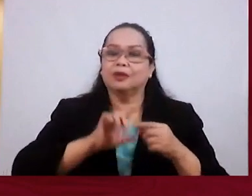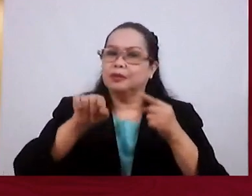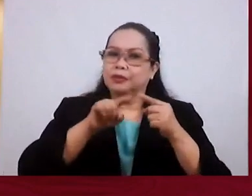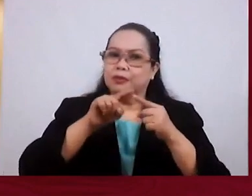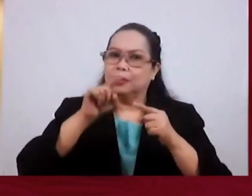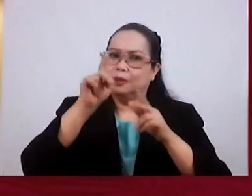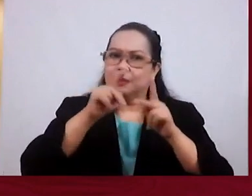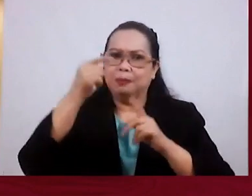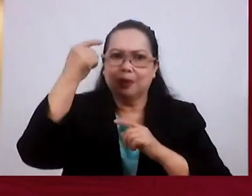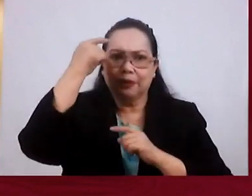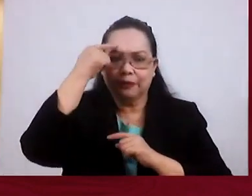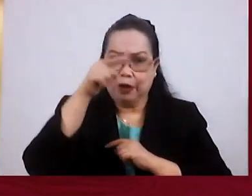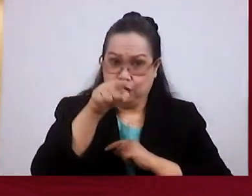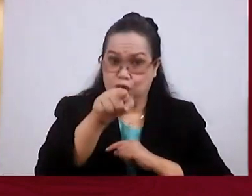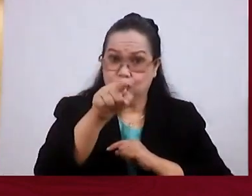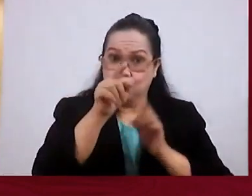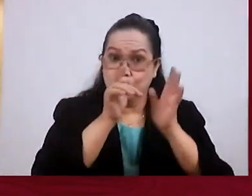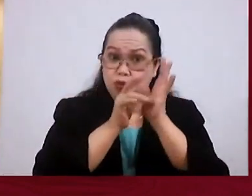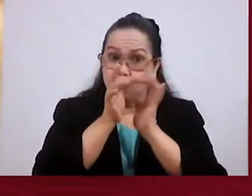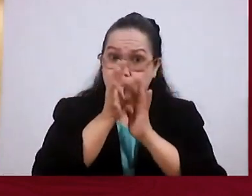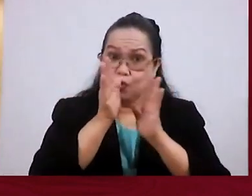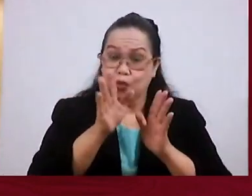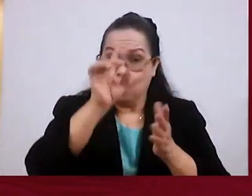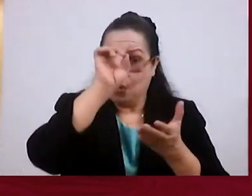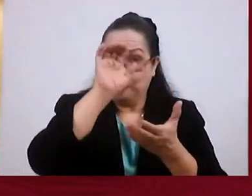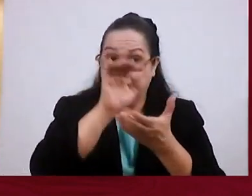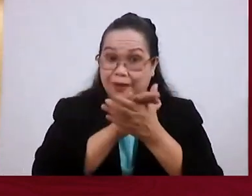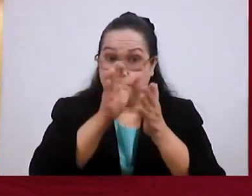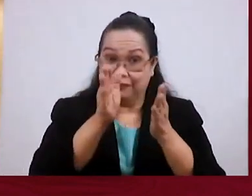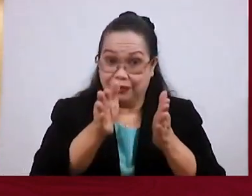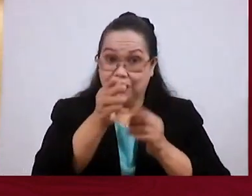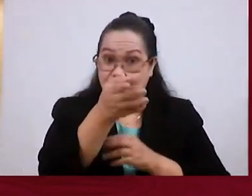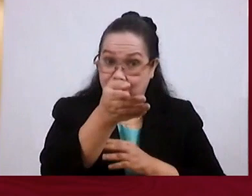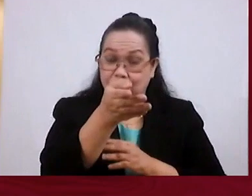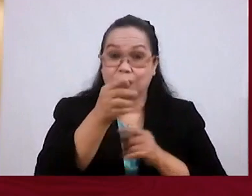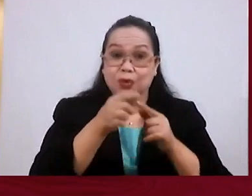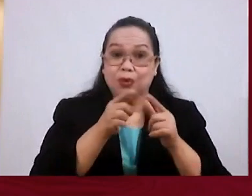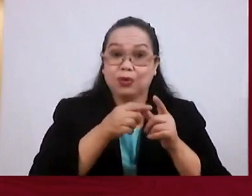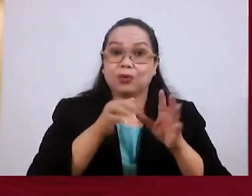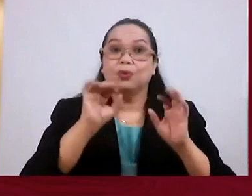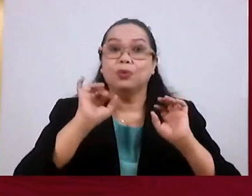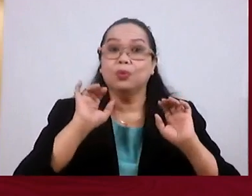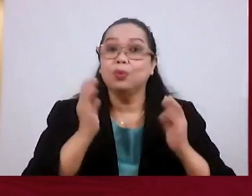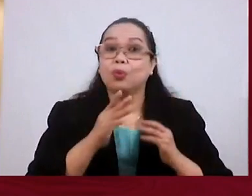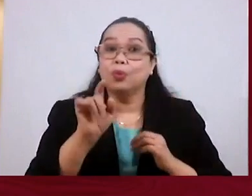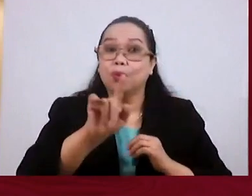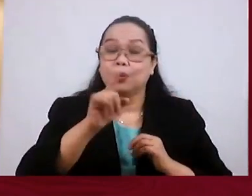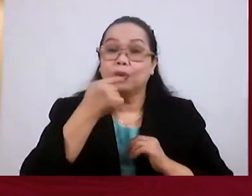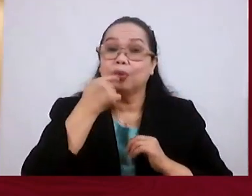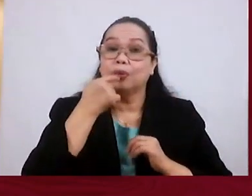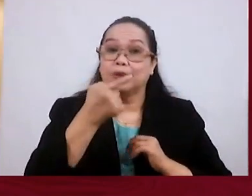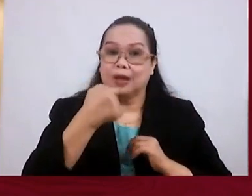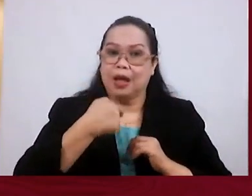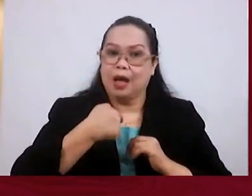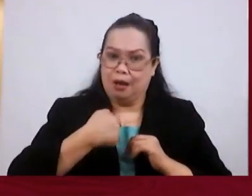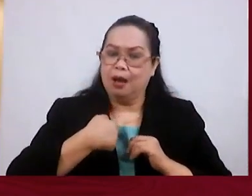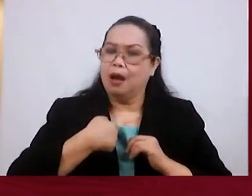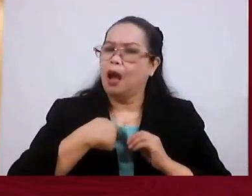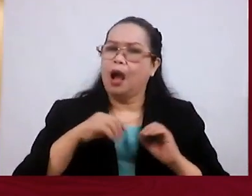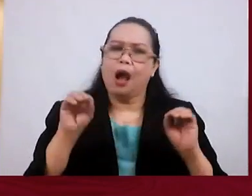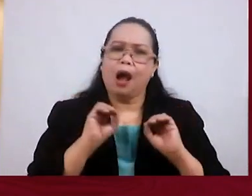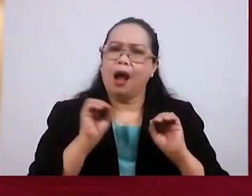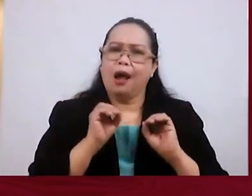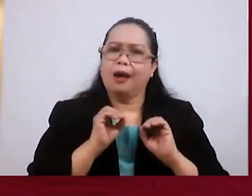people think you are a believer. When you also think you are. Then you come to that point, Where you say, I will have